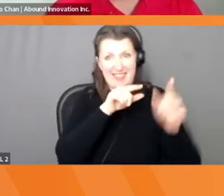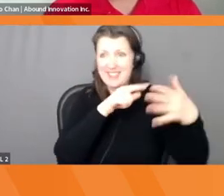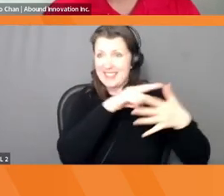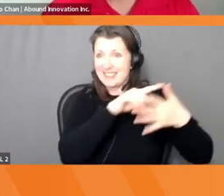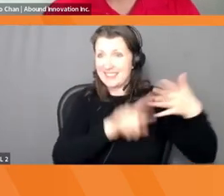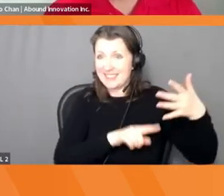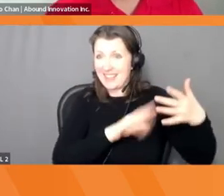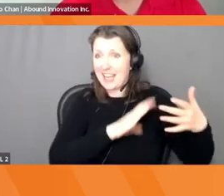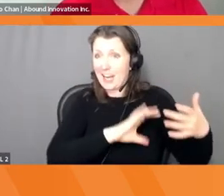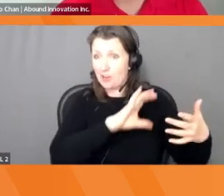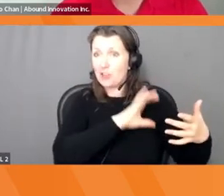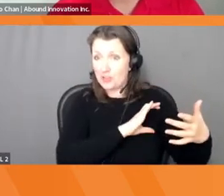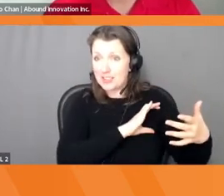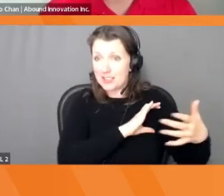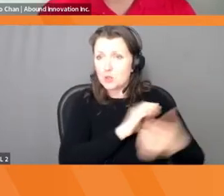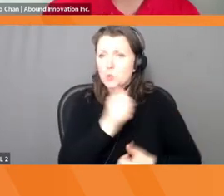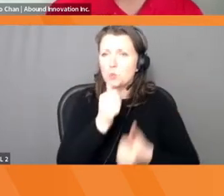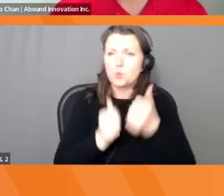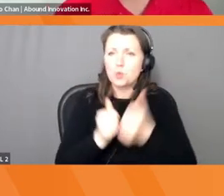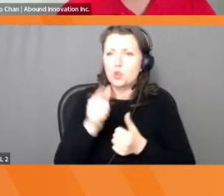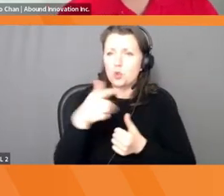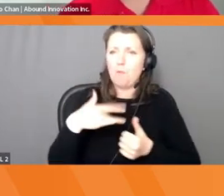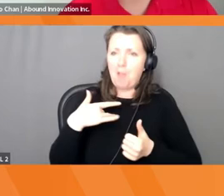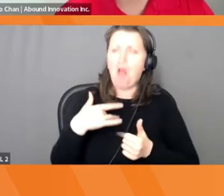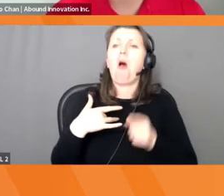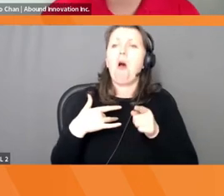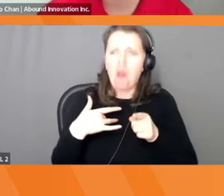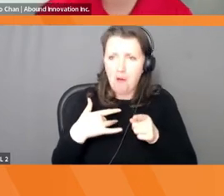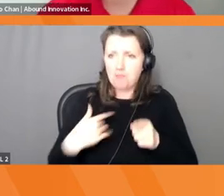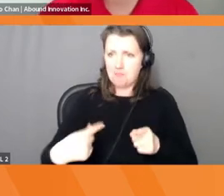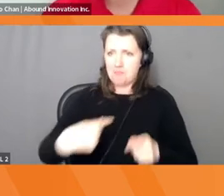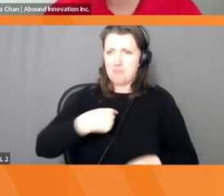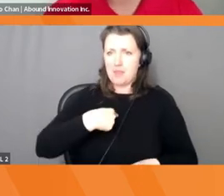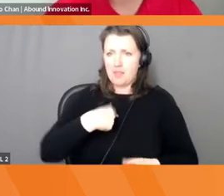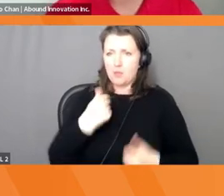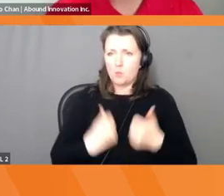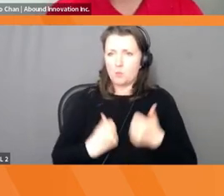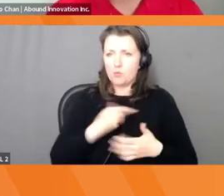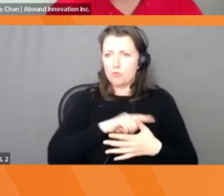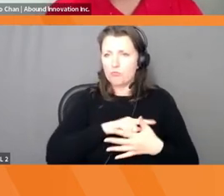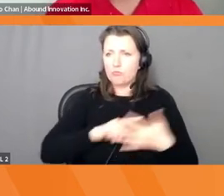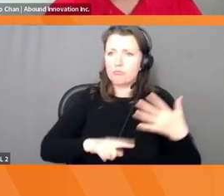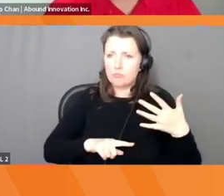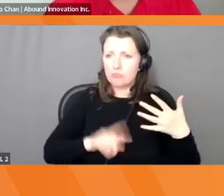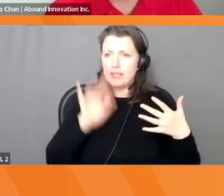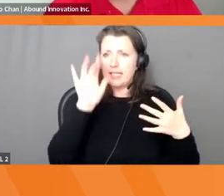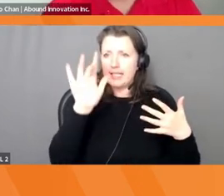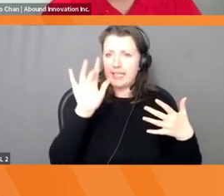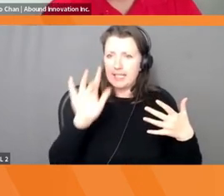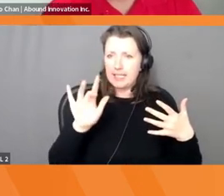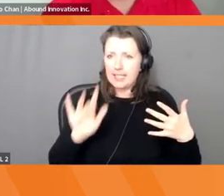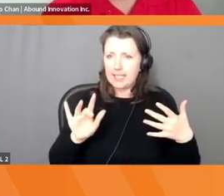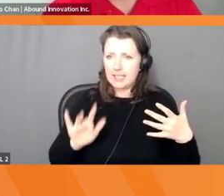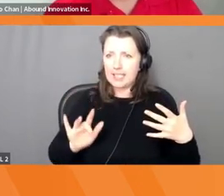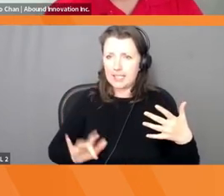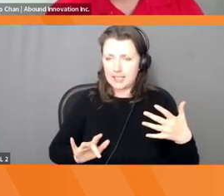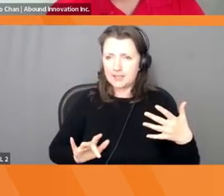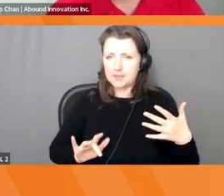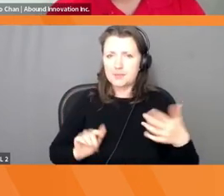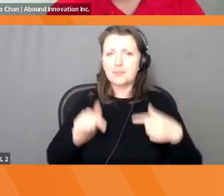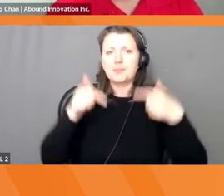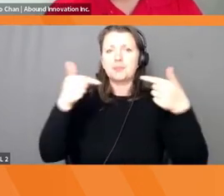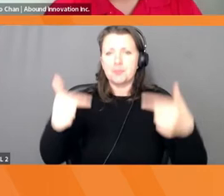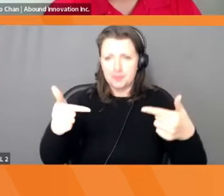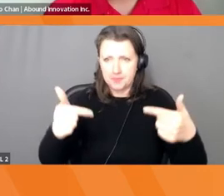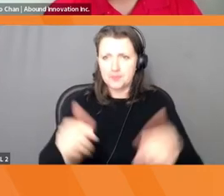this is a multiple choice, uh, kind of not a multiple, multiple select. So if you have more than one, feel free to click more, but how about you, what type of